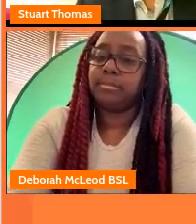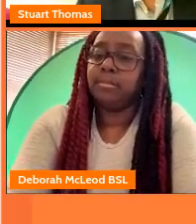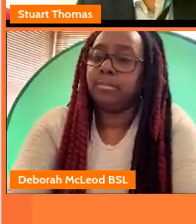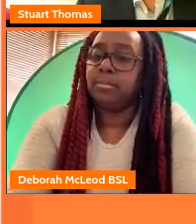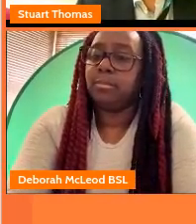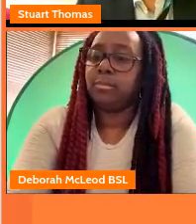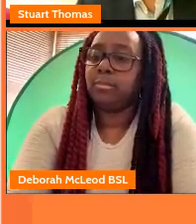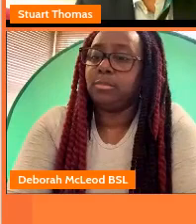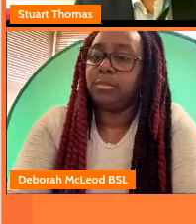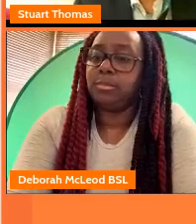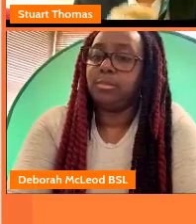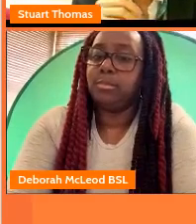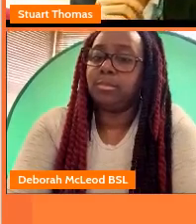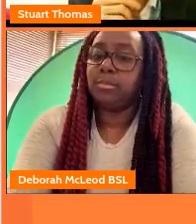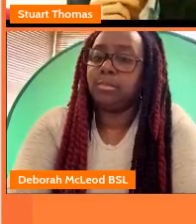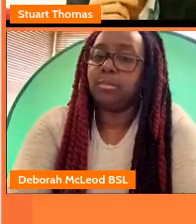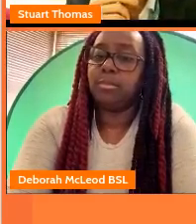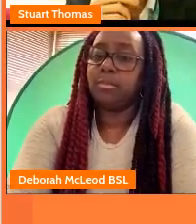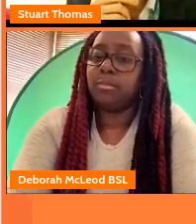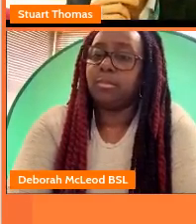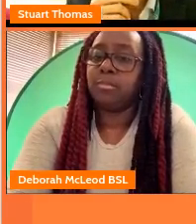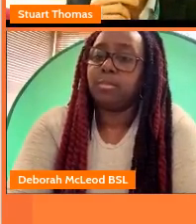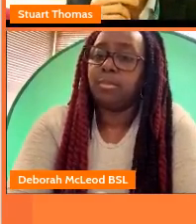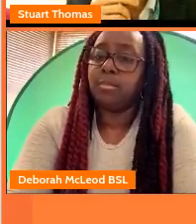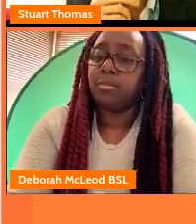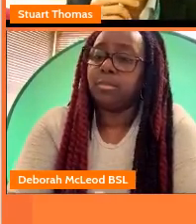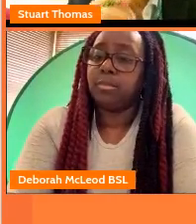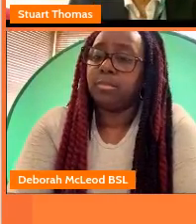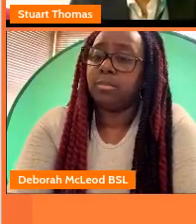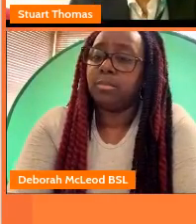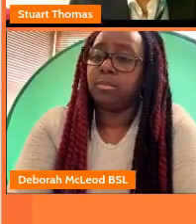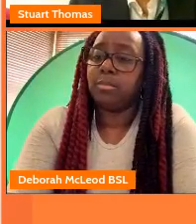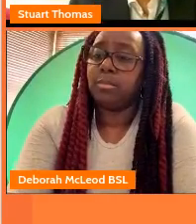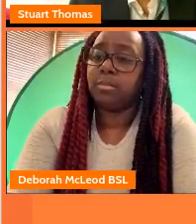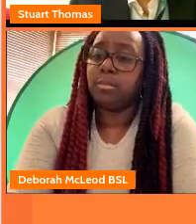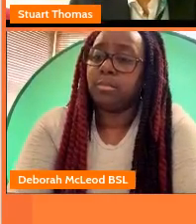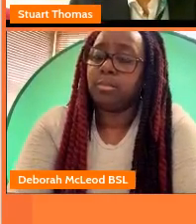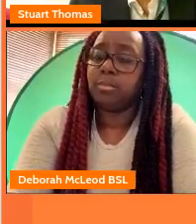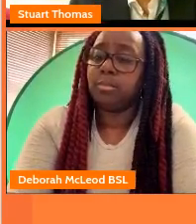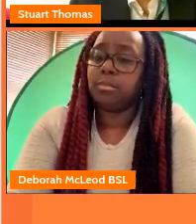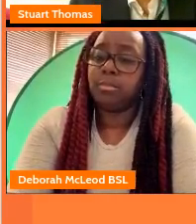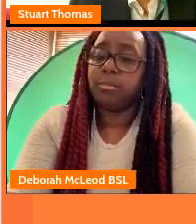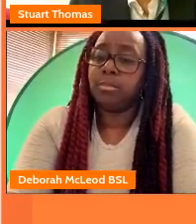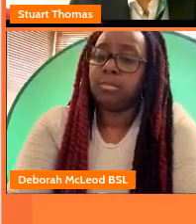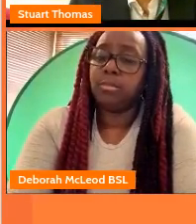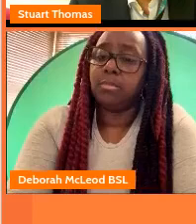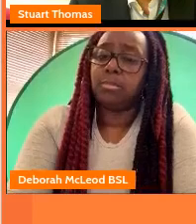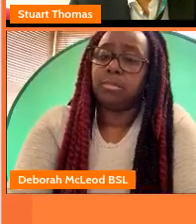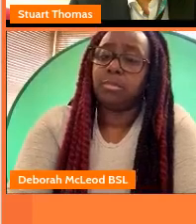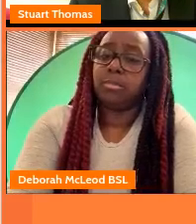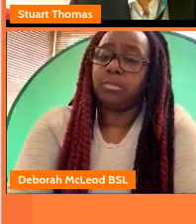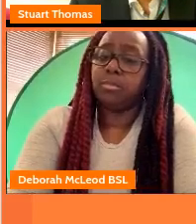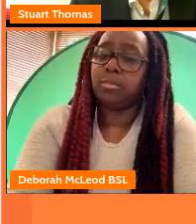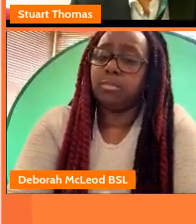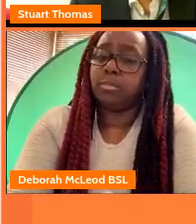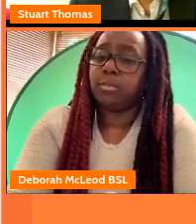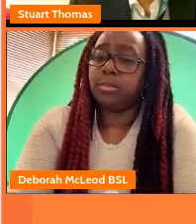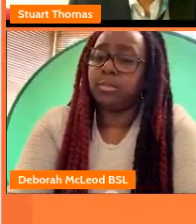i've been thrown out every school in the midlands one more bad move than i am